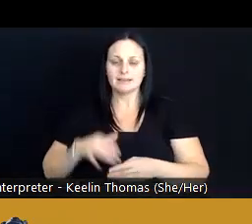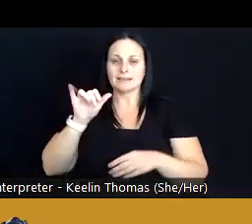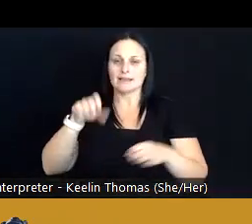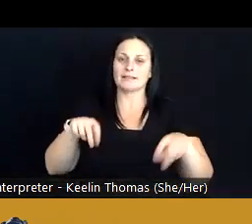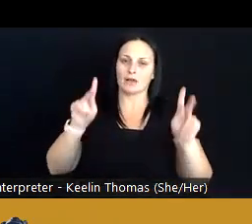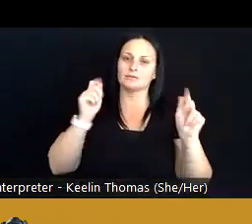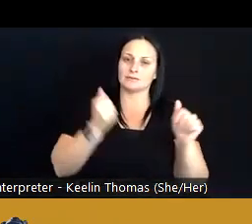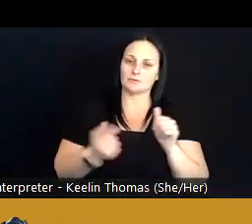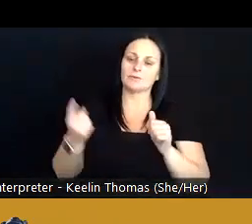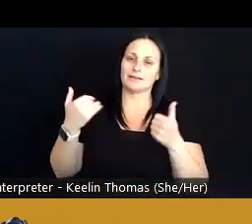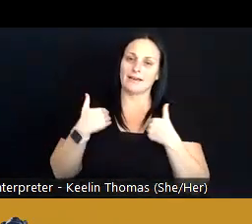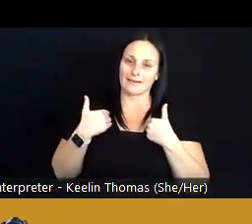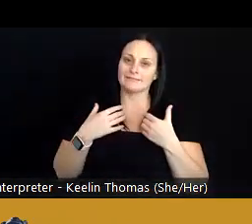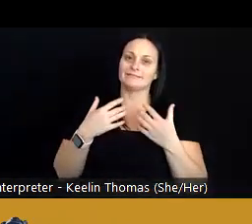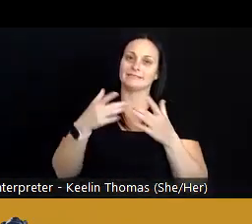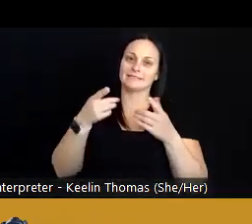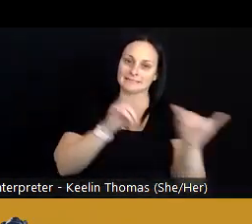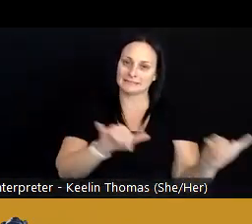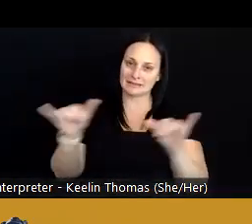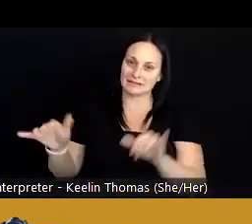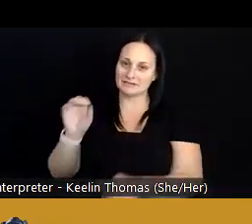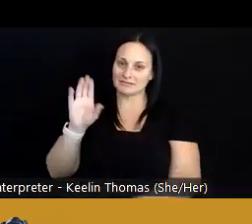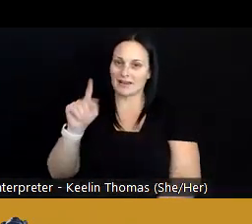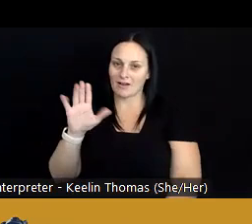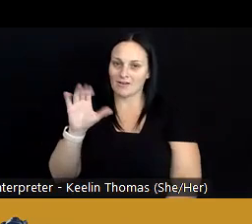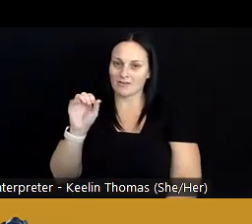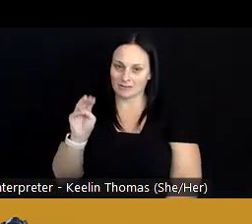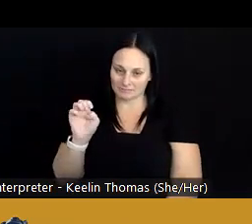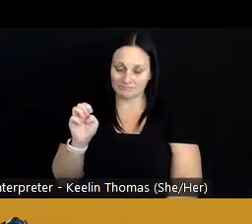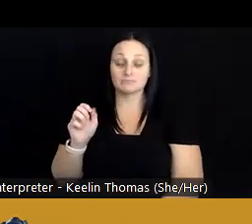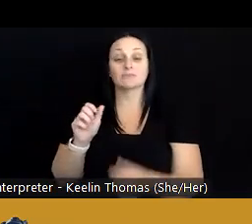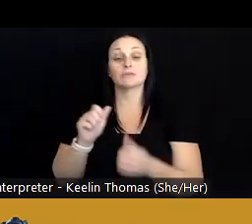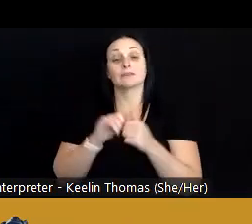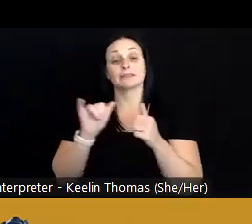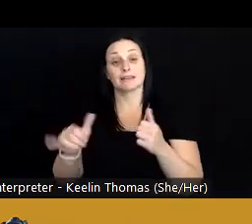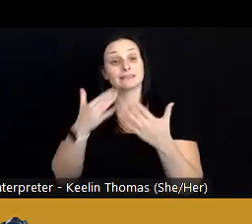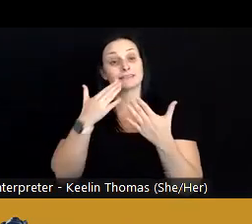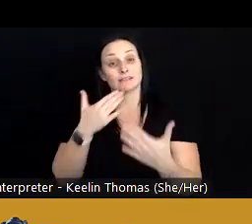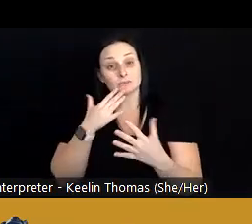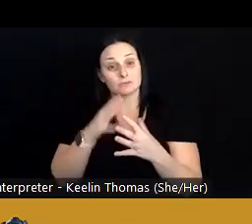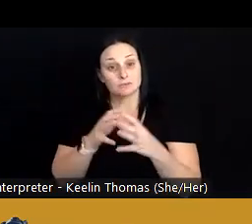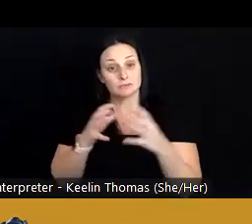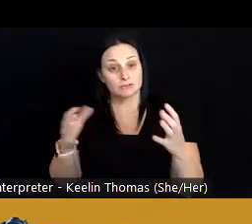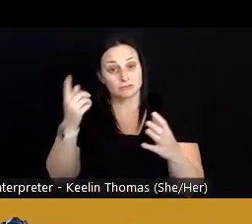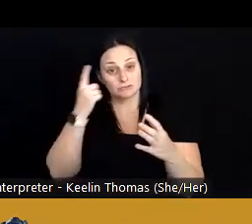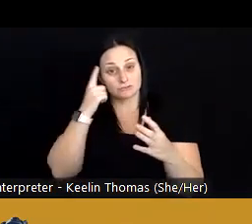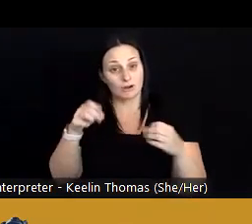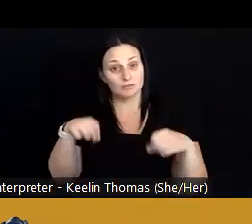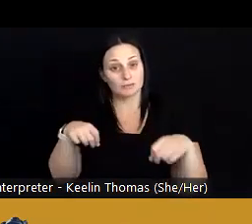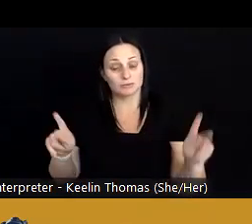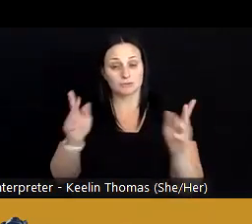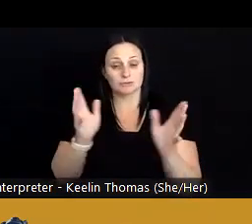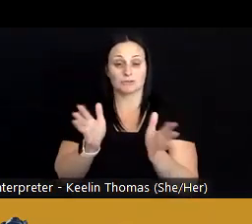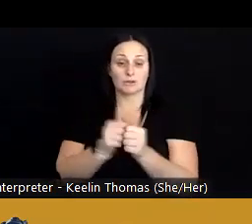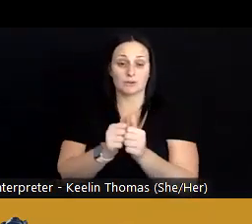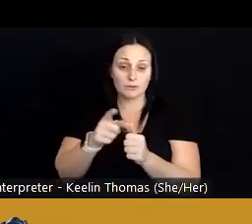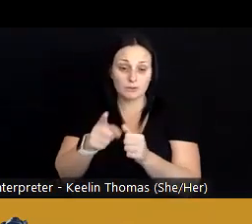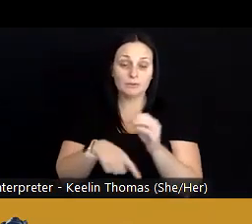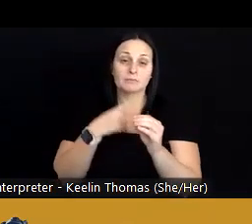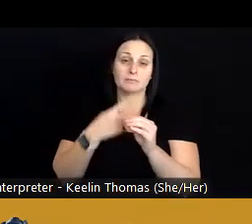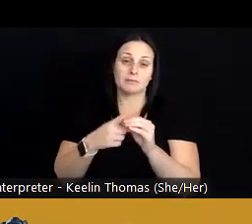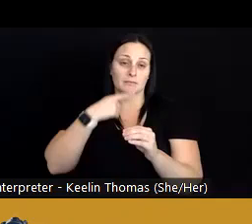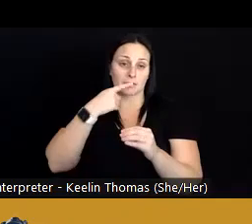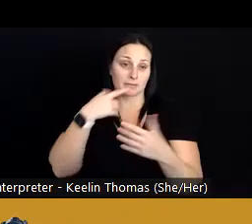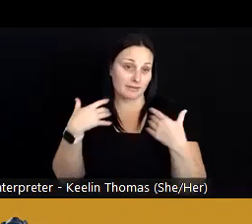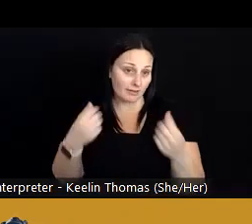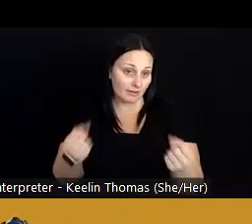to have the desired outcome. So with that, I just want to say thank you so much for the opportunity to talk with you about public